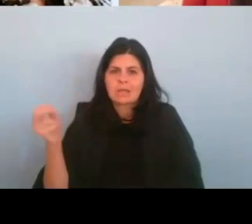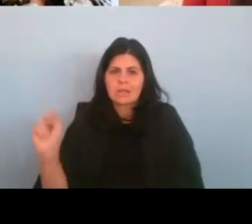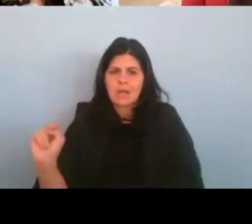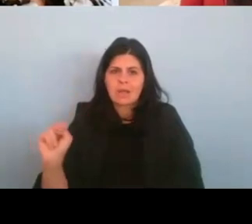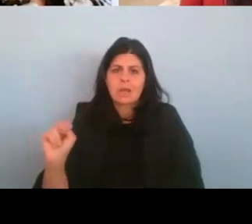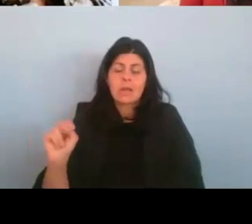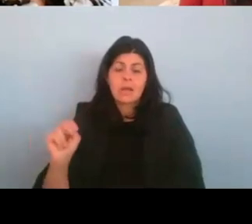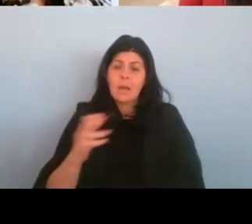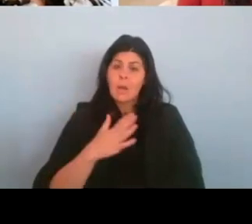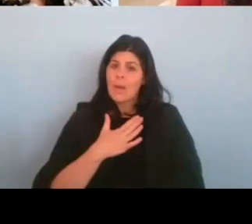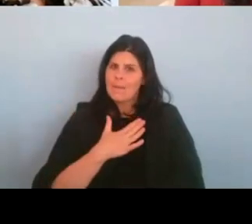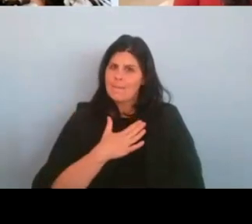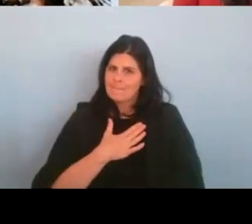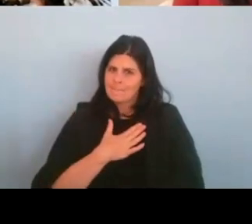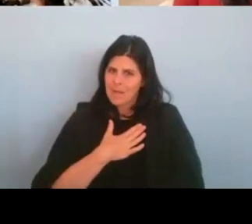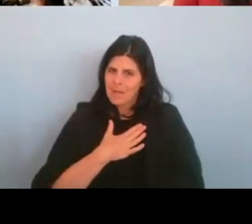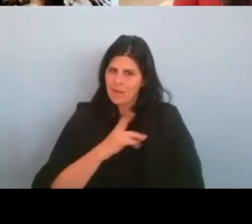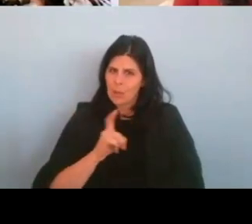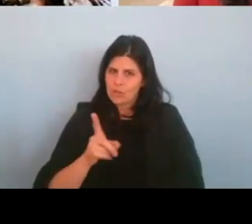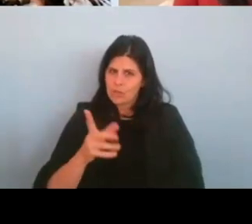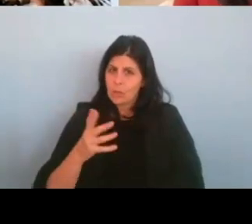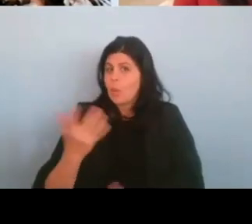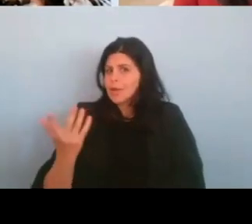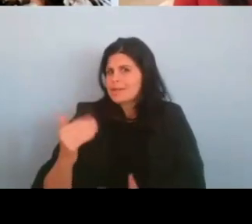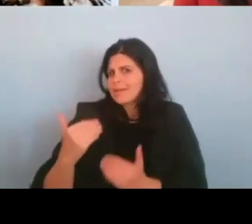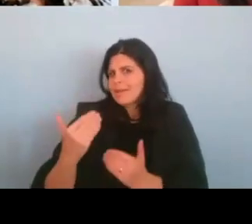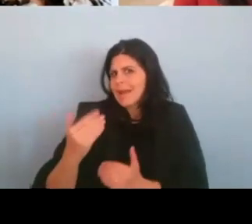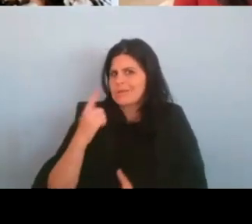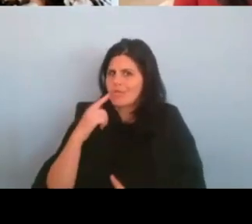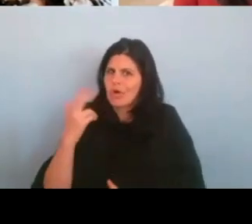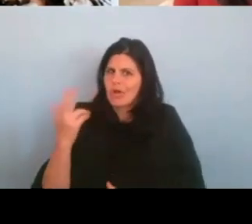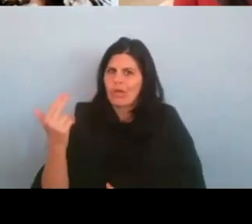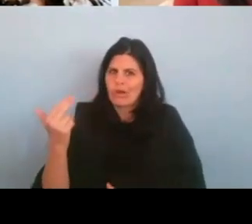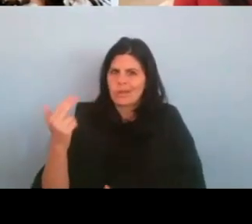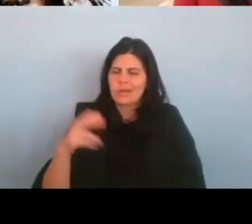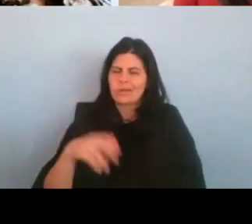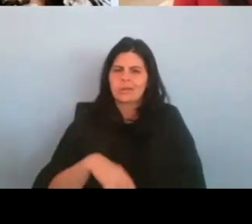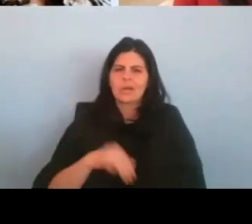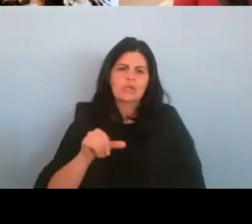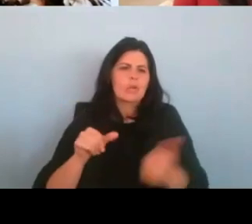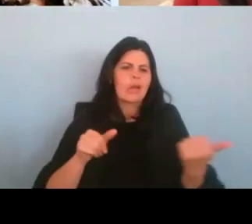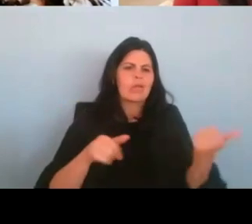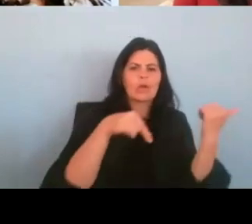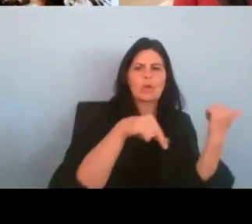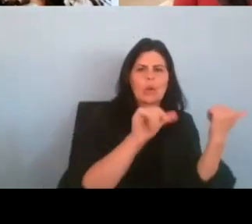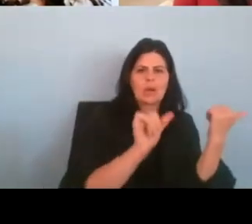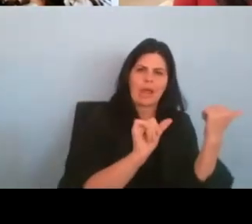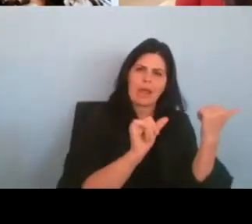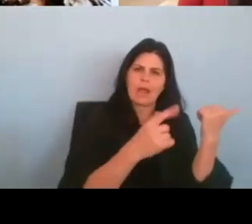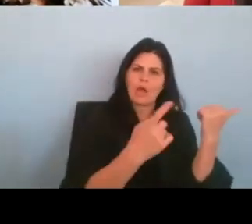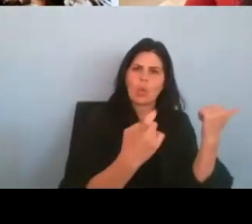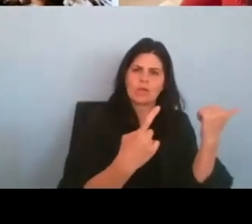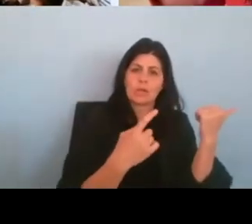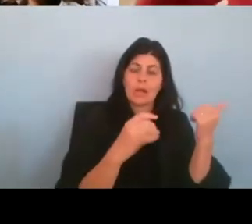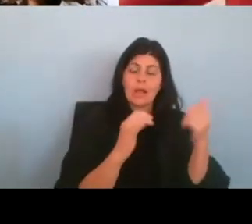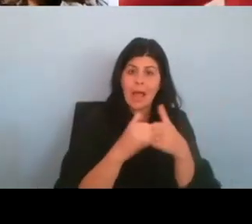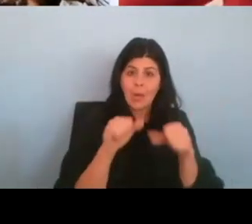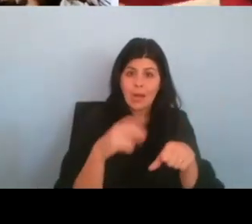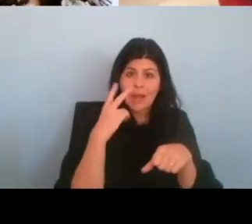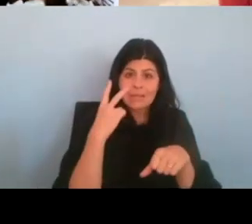is what's next for 13 and that's it kind of point out. We have a question also in the Q and a of how can I see the film? Can I show it?